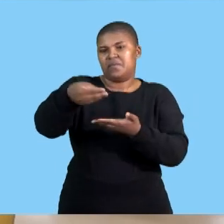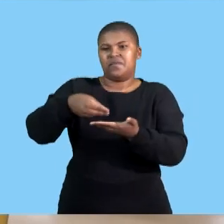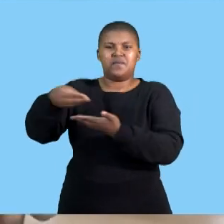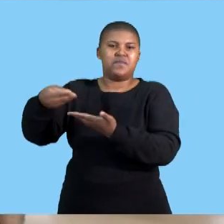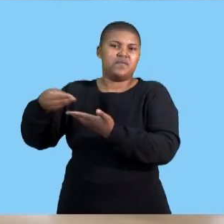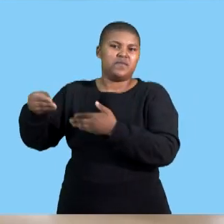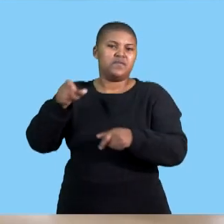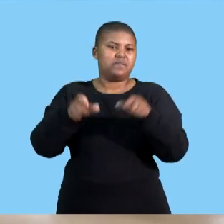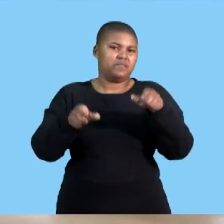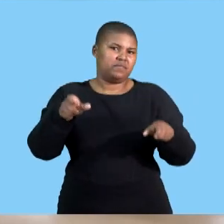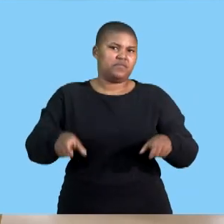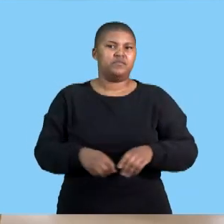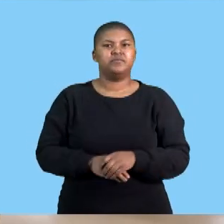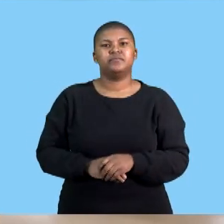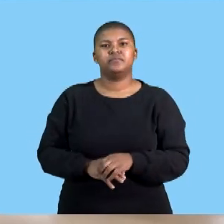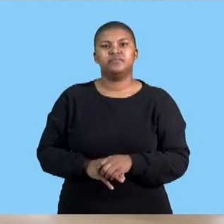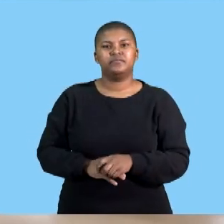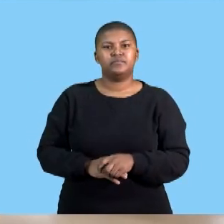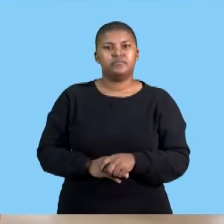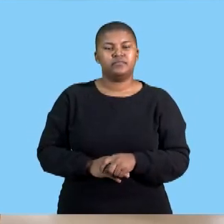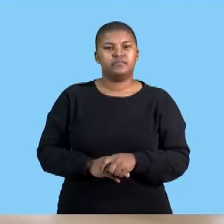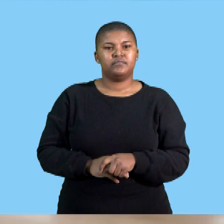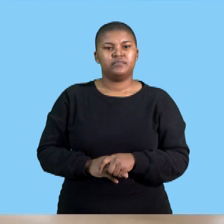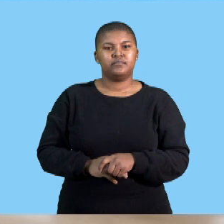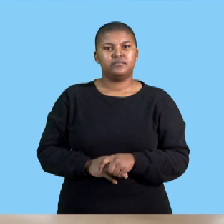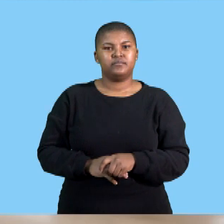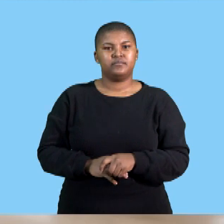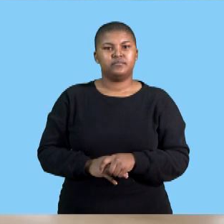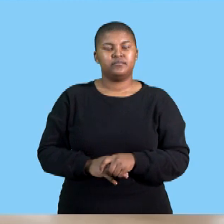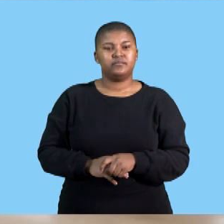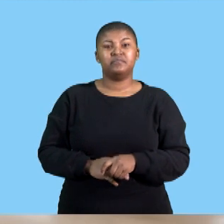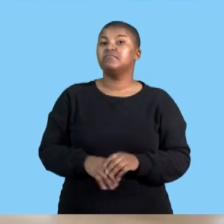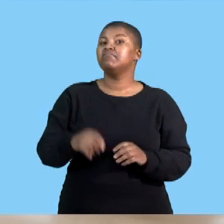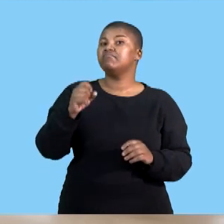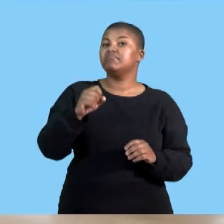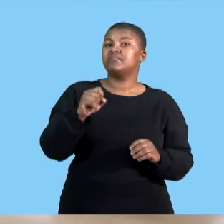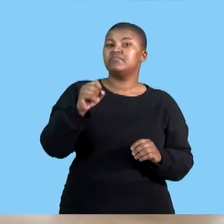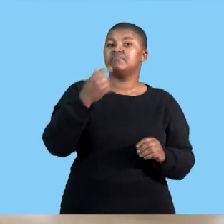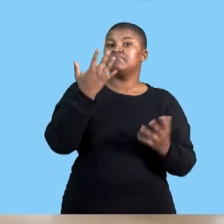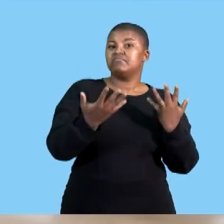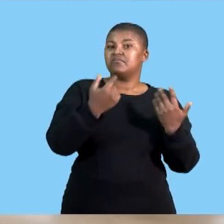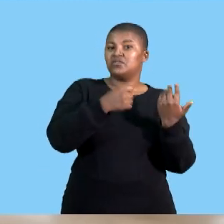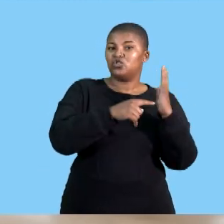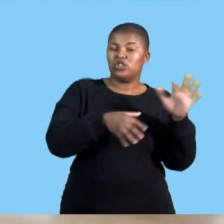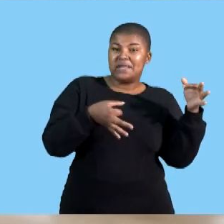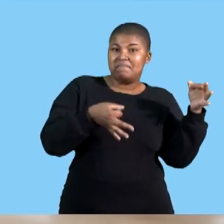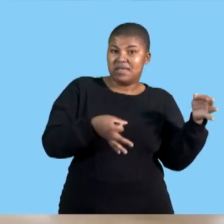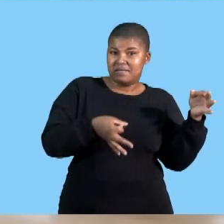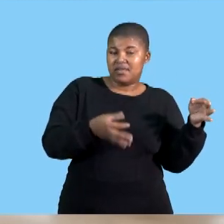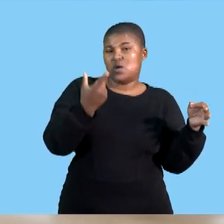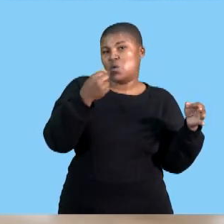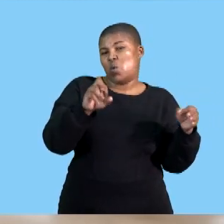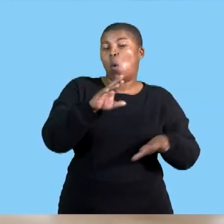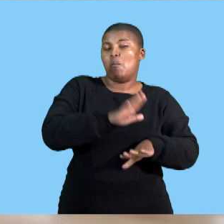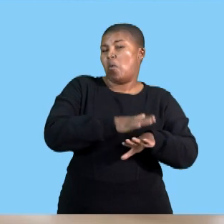the handouts rather it displays single it has single it's a single page or it can also be